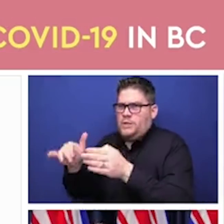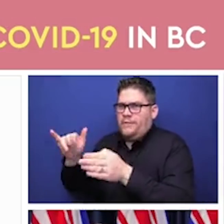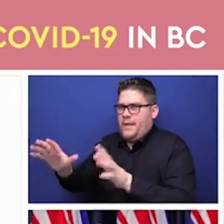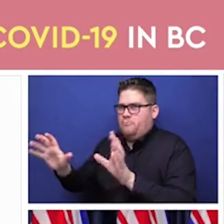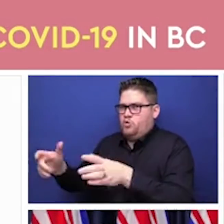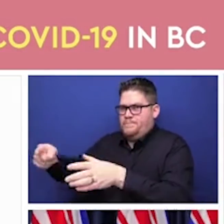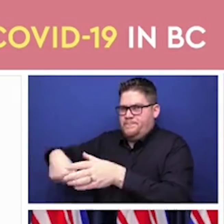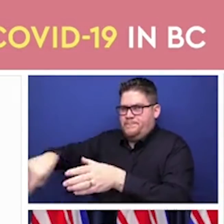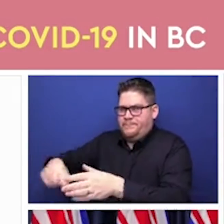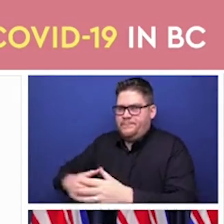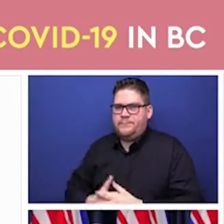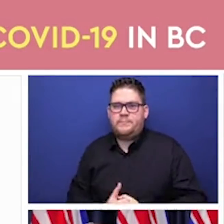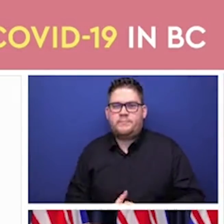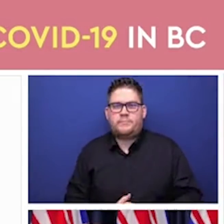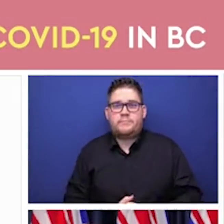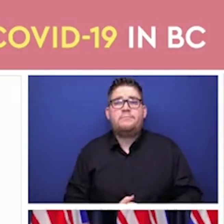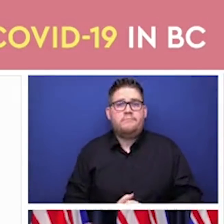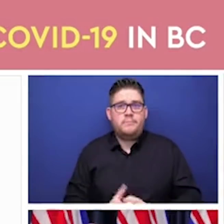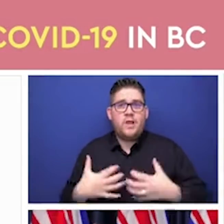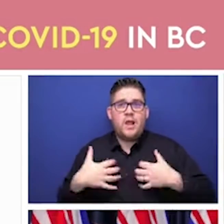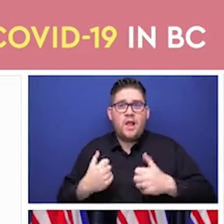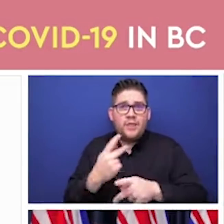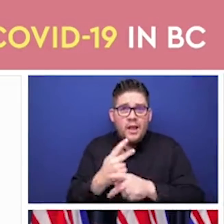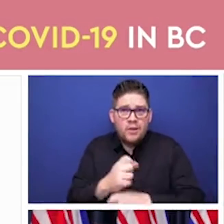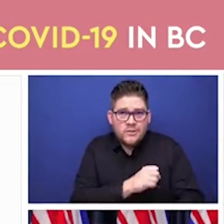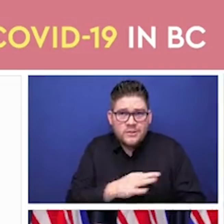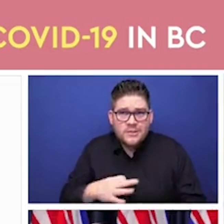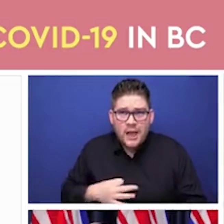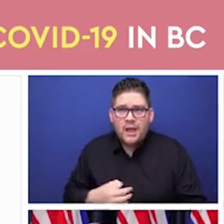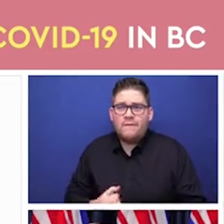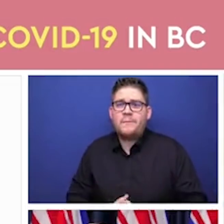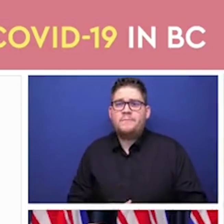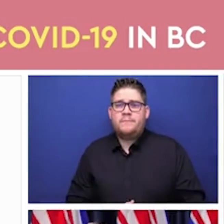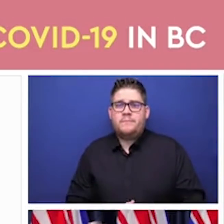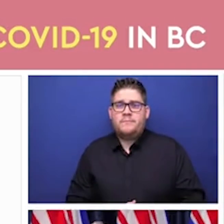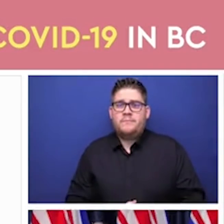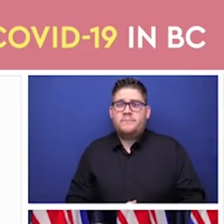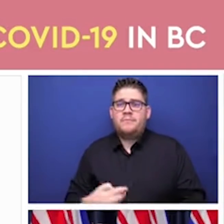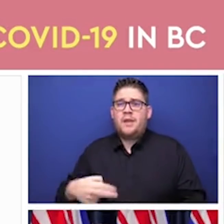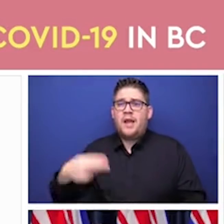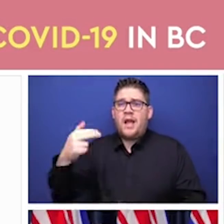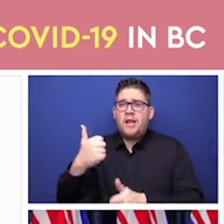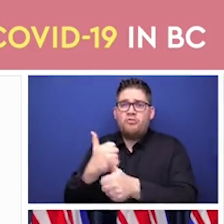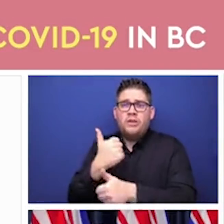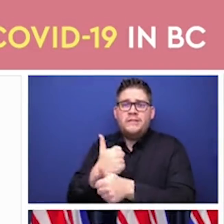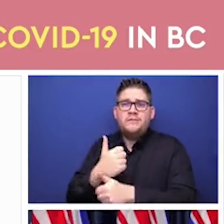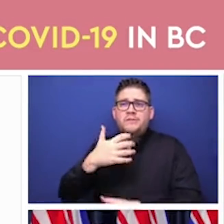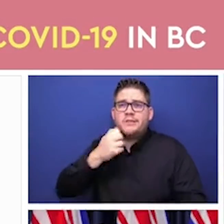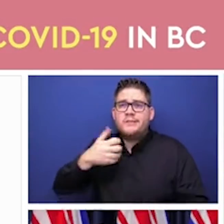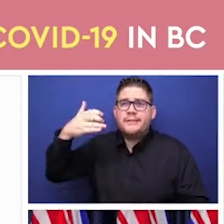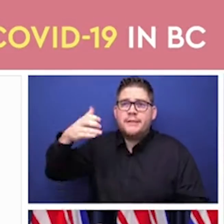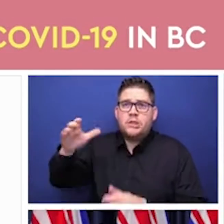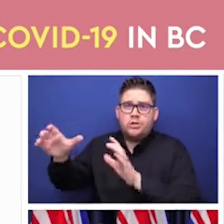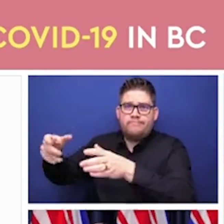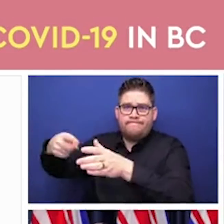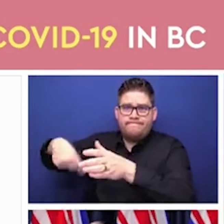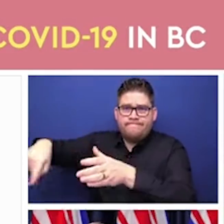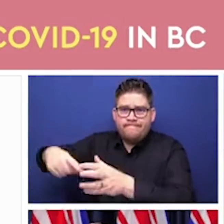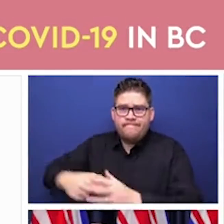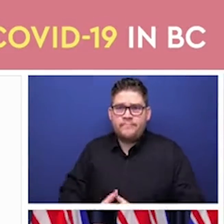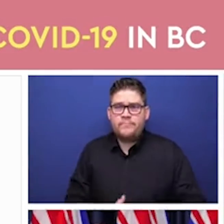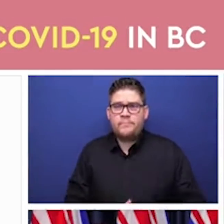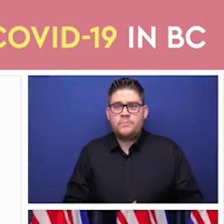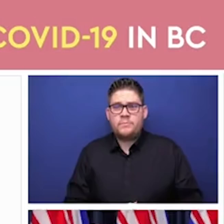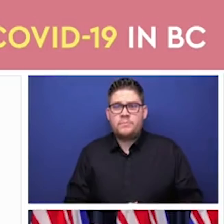independent living, both them and the staff that look after them. High-risk seniors in support of housing, and long-term home